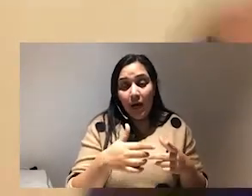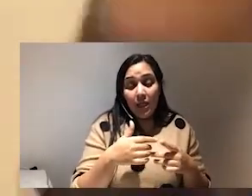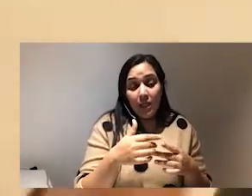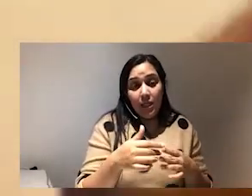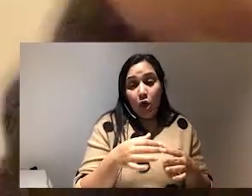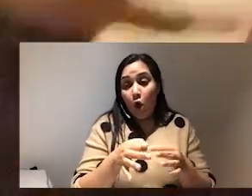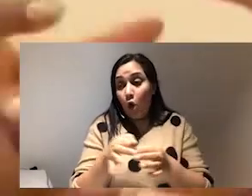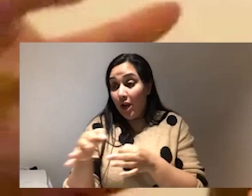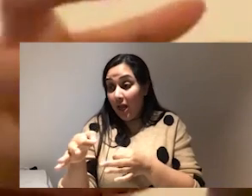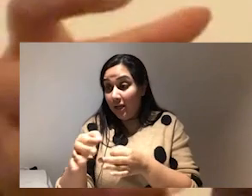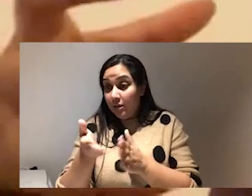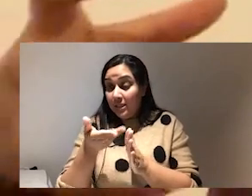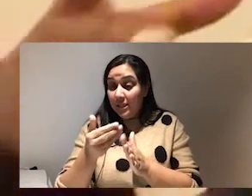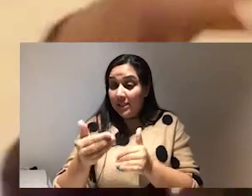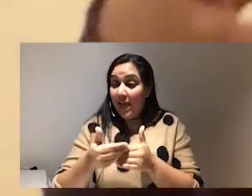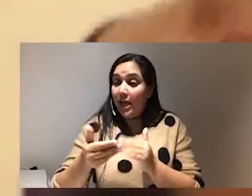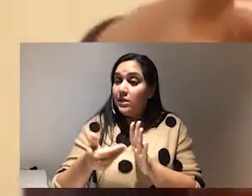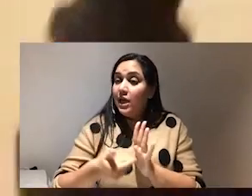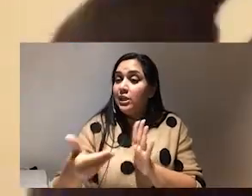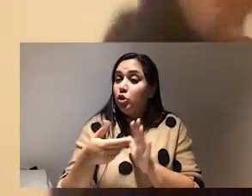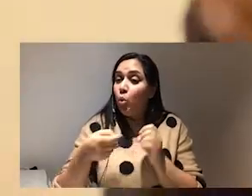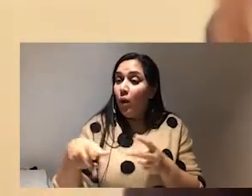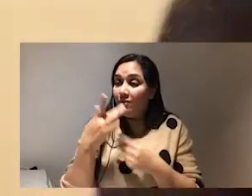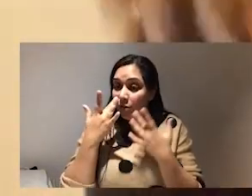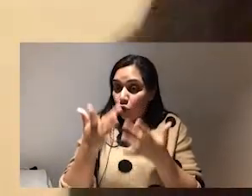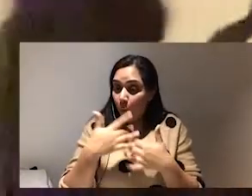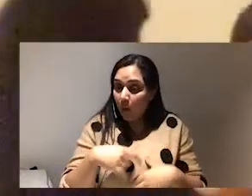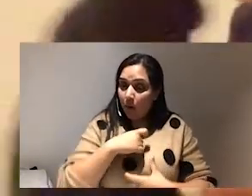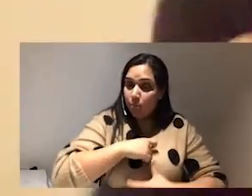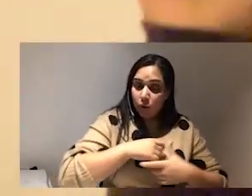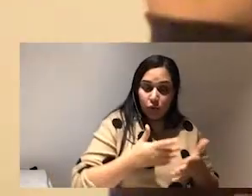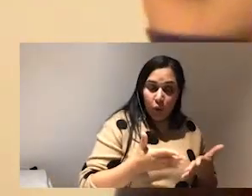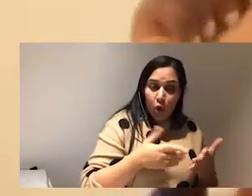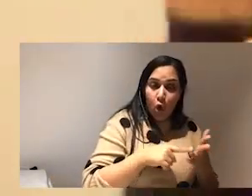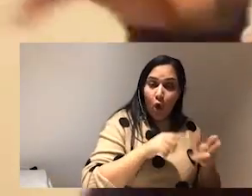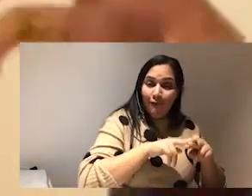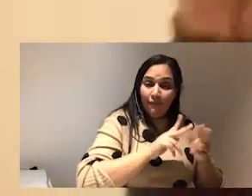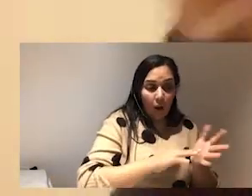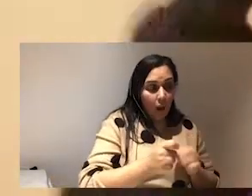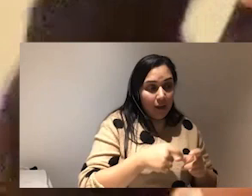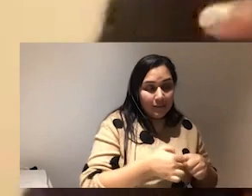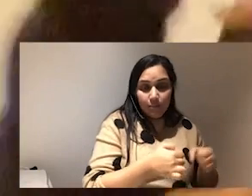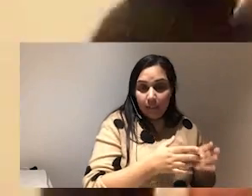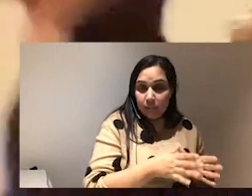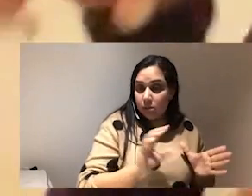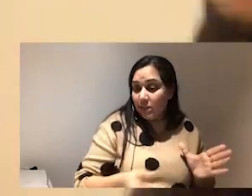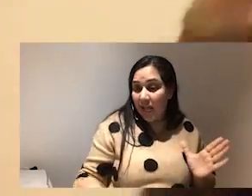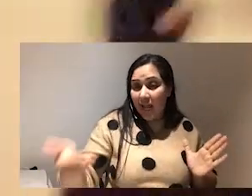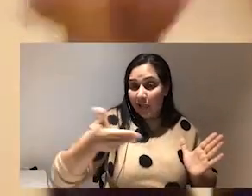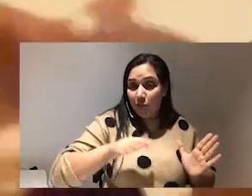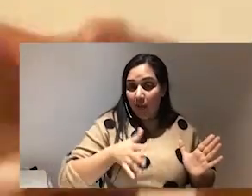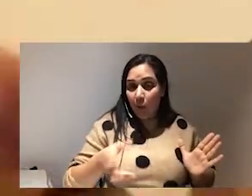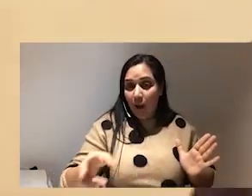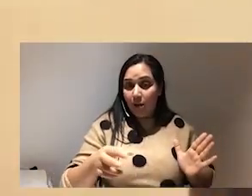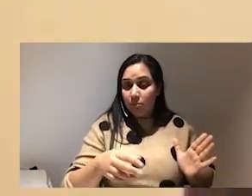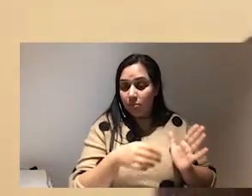spaces twitter has been privatized and we can somewhat hire wall on twitter so at some moments to do some kind of community good but